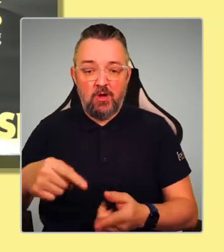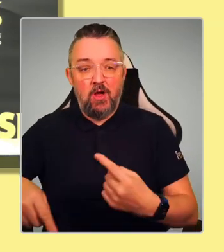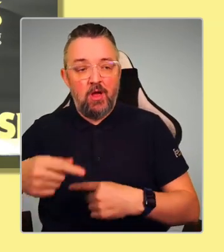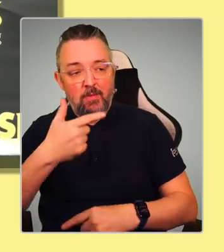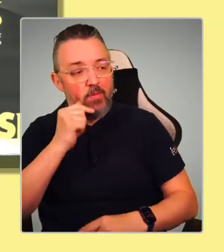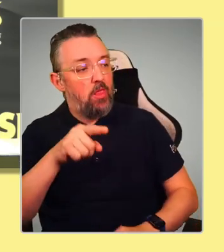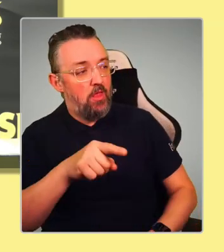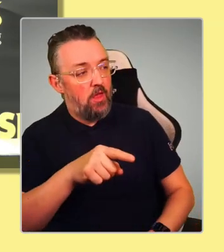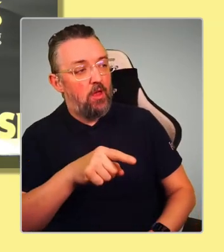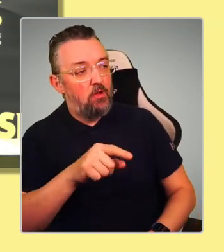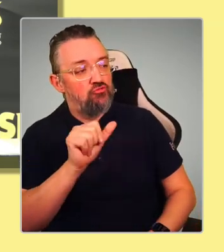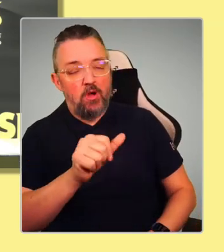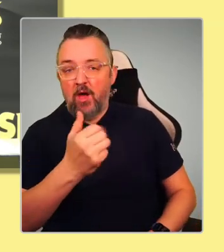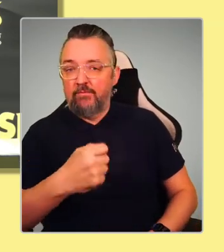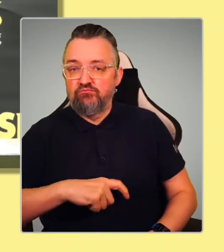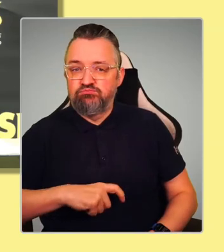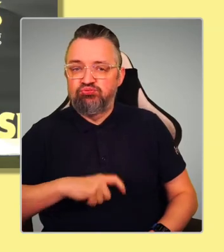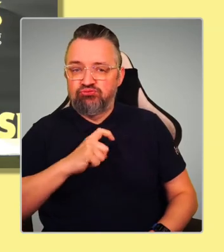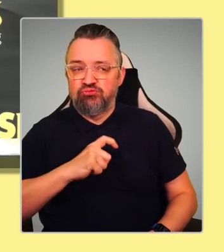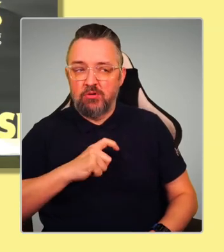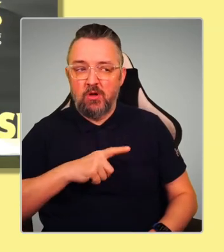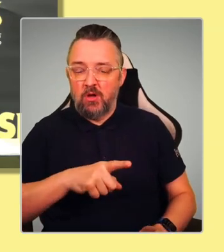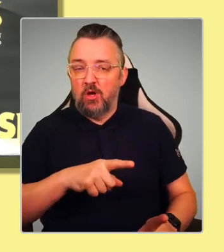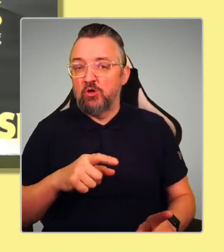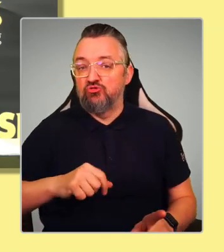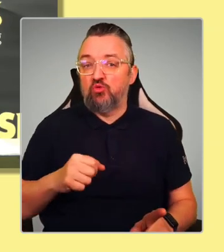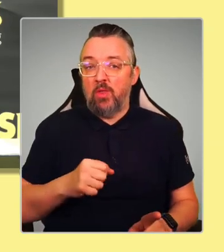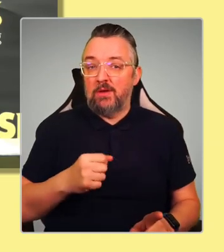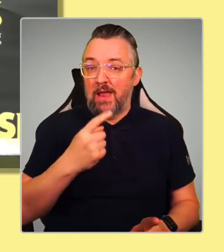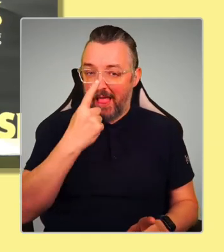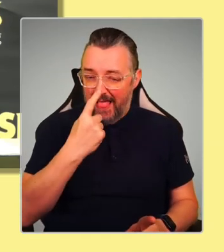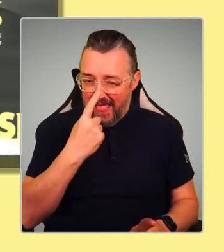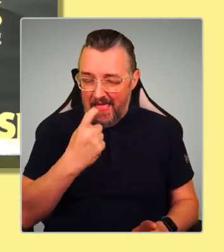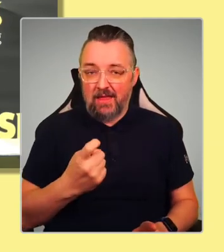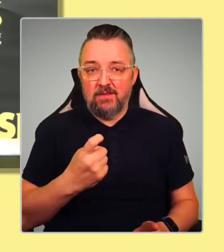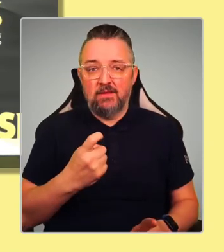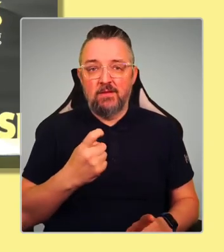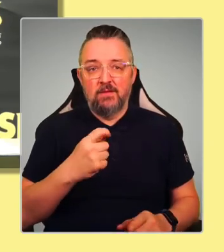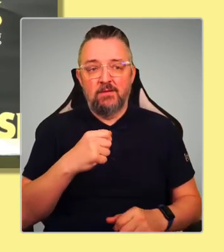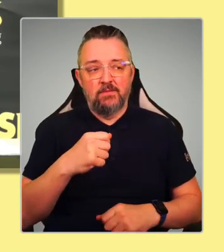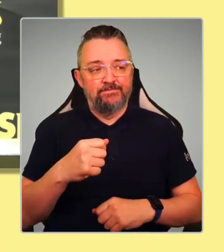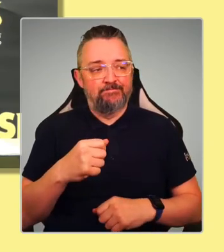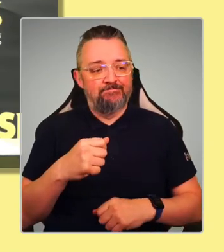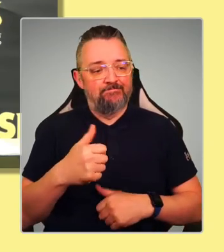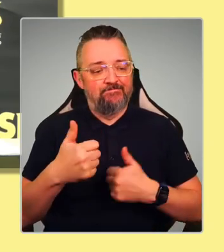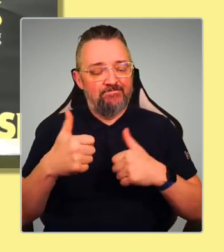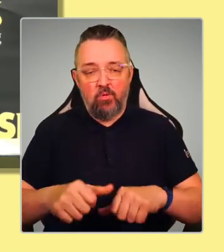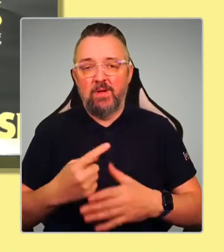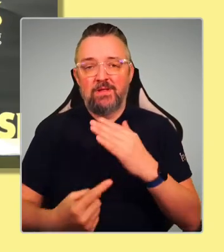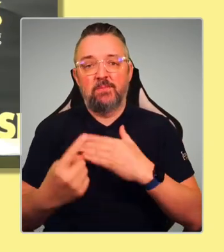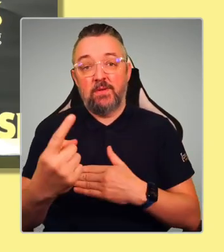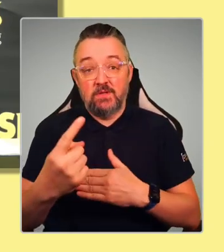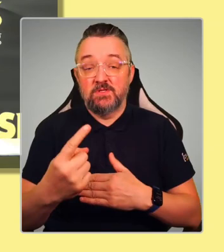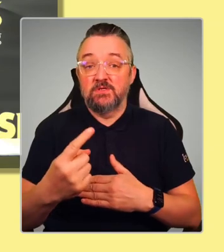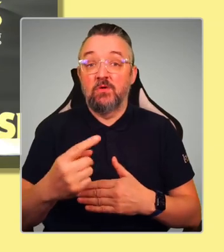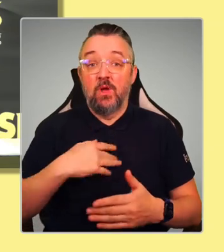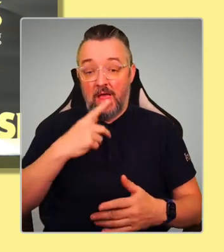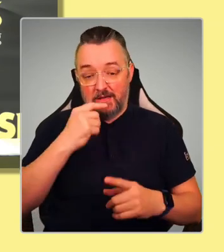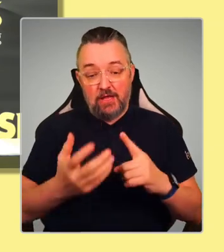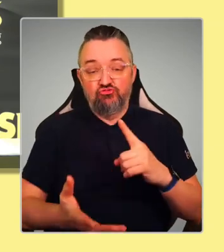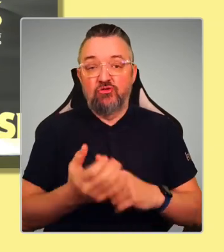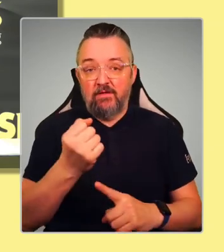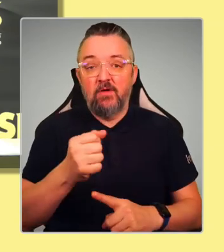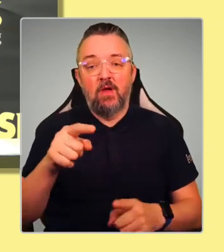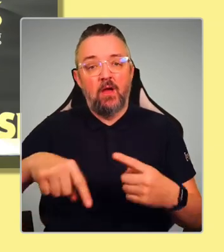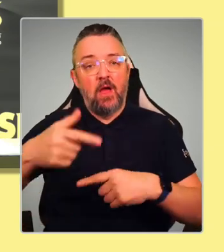Scotland is ready to become an independent country, and that we have the infrastructure in place, that we can do it. And they can see that, you know,